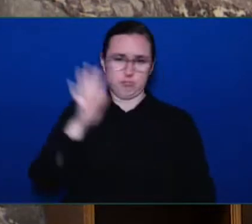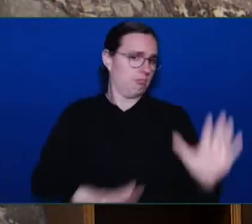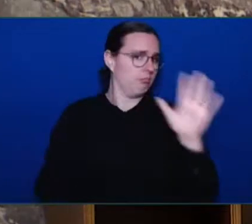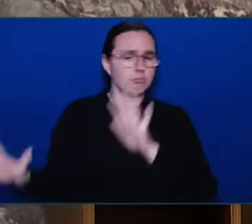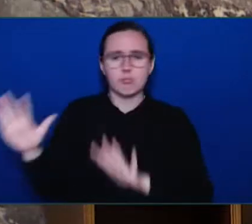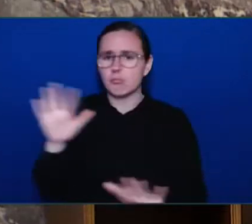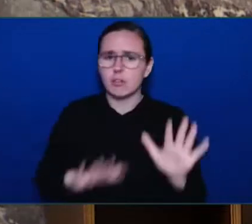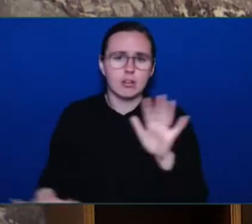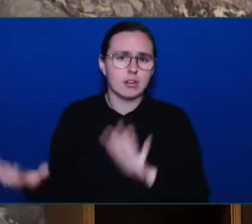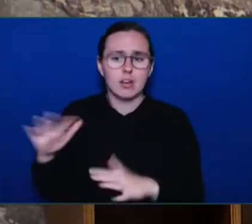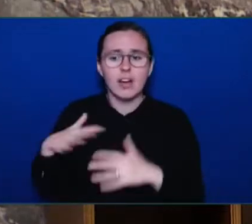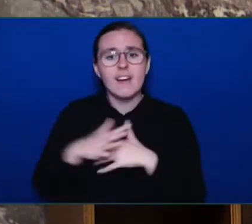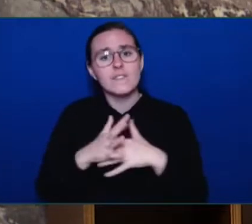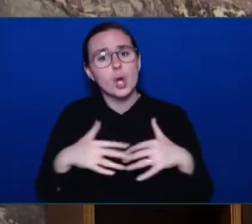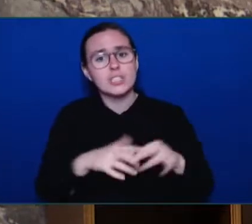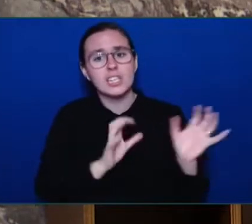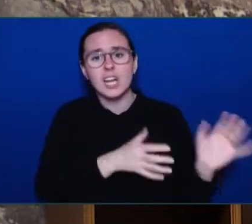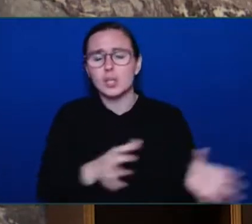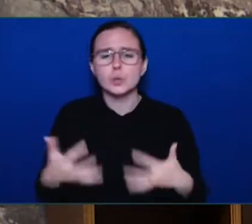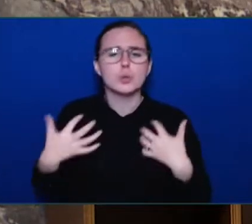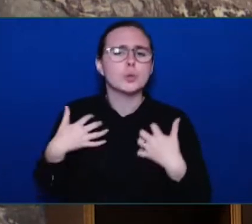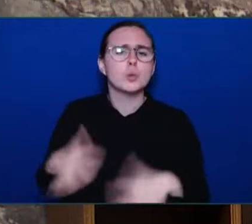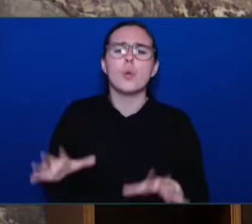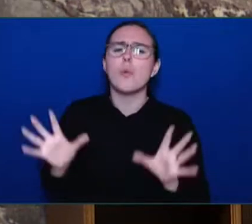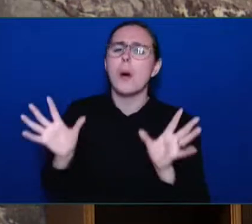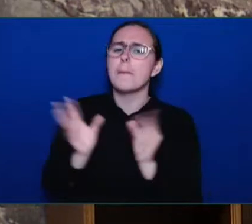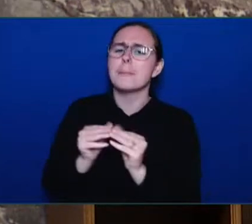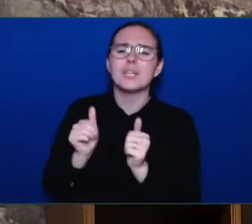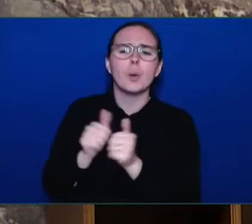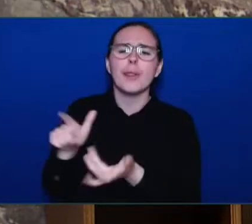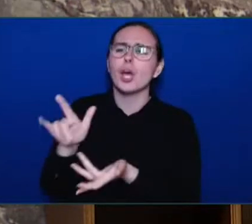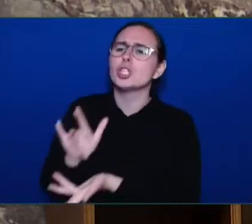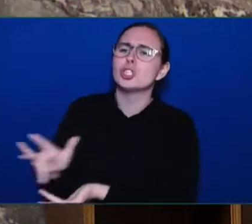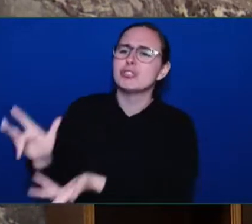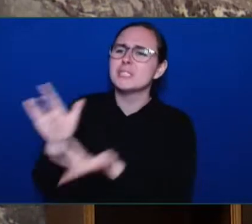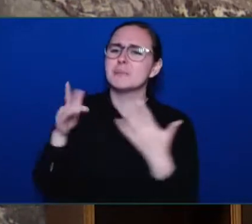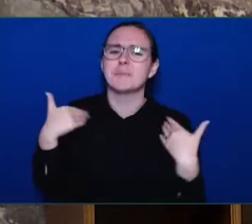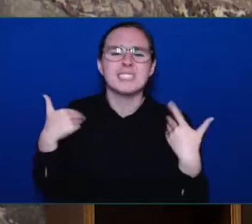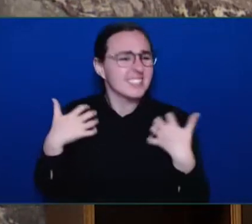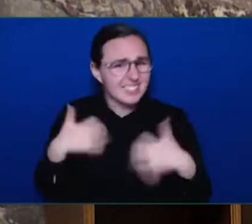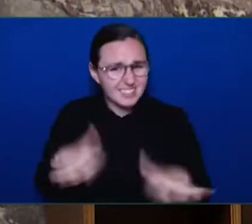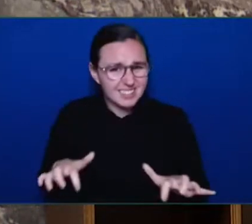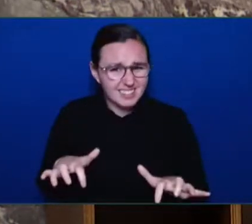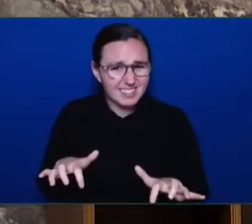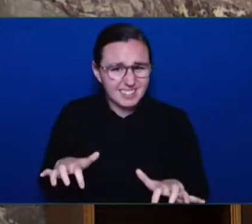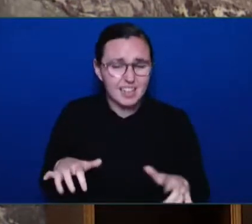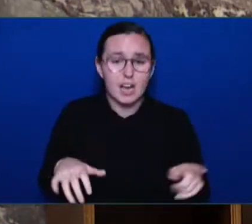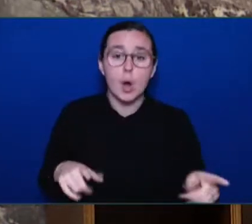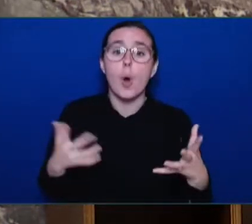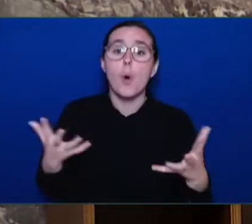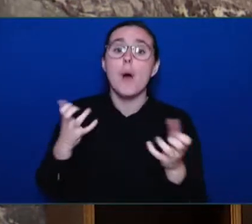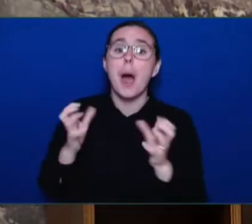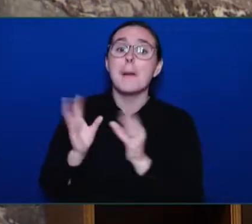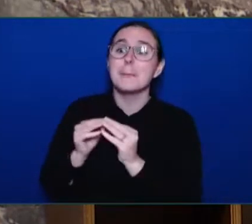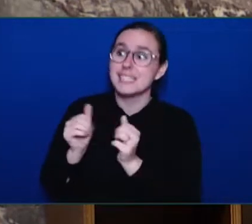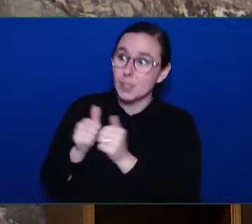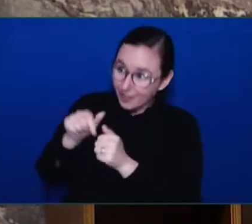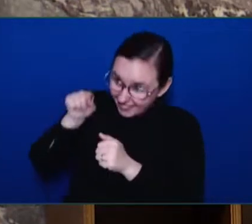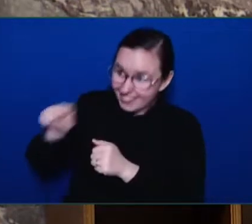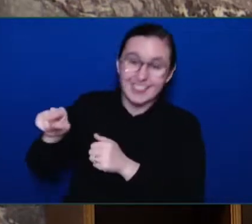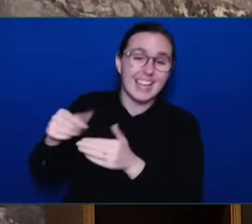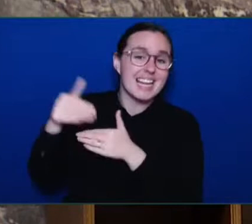wanted a meeting with the incoming Premier. They want to hear from the incoming Premier, but given